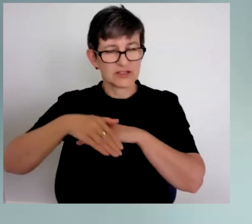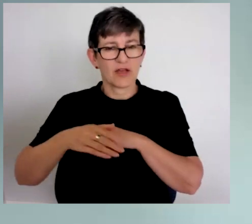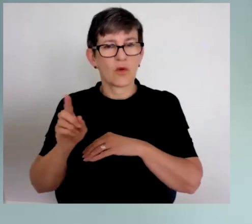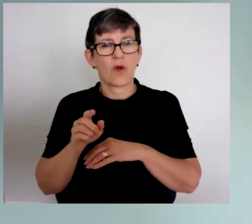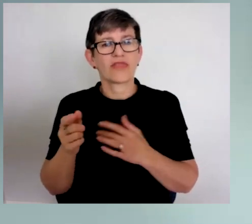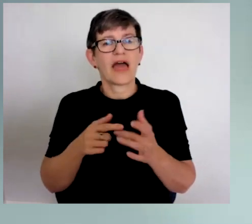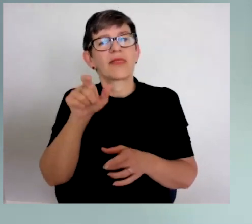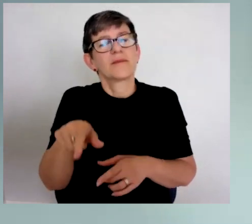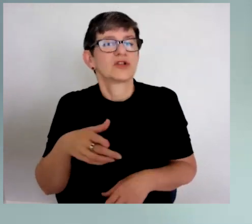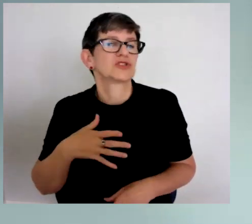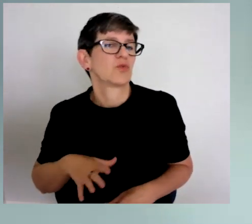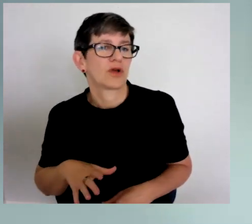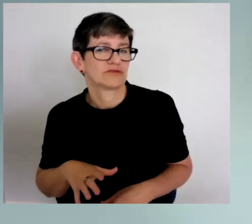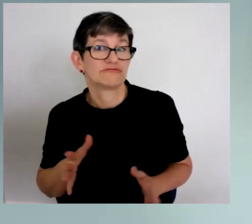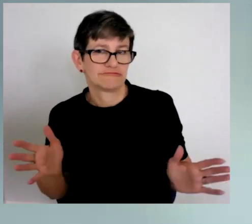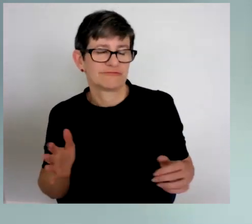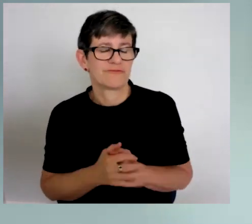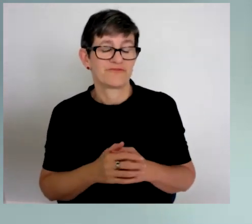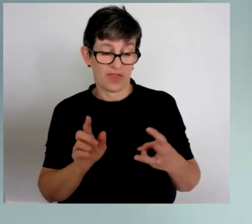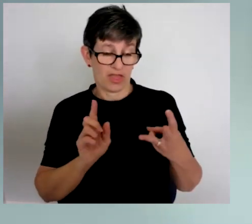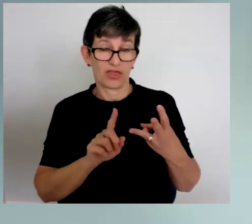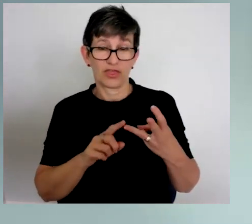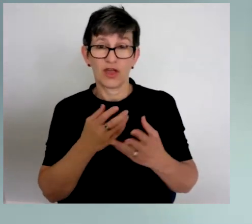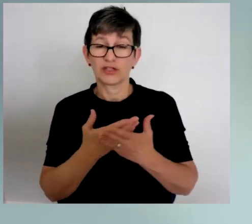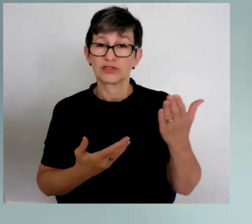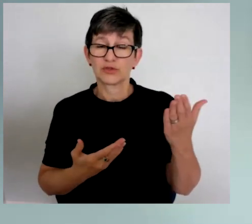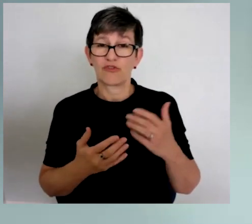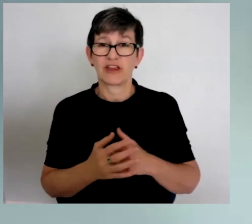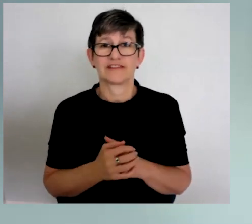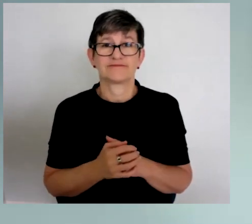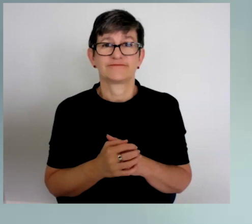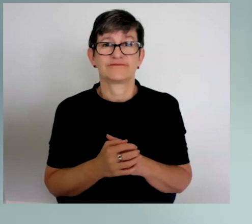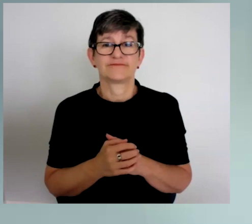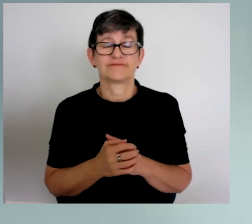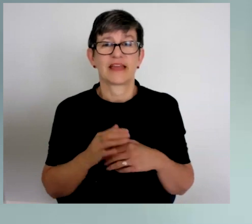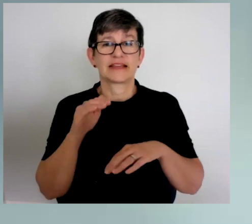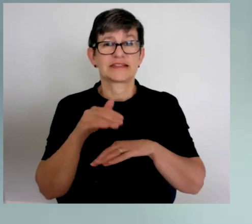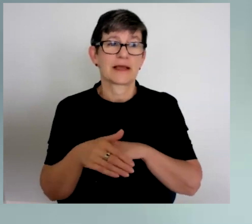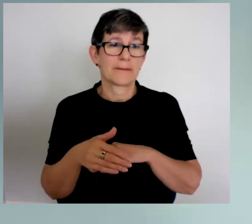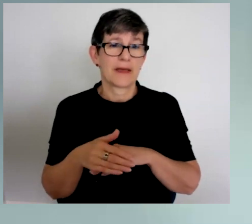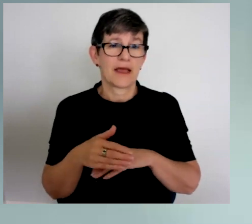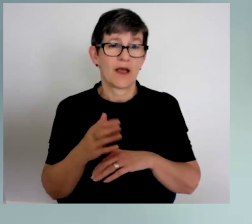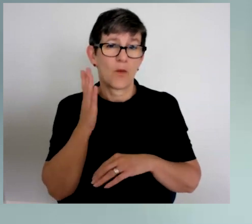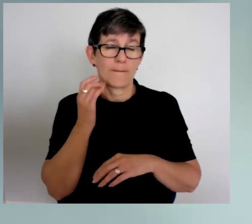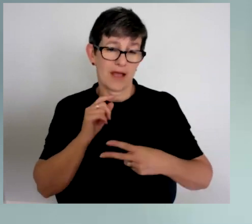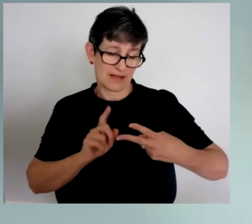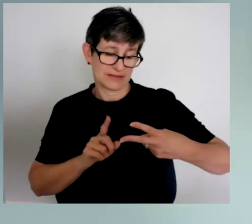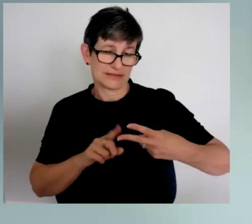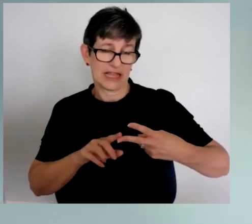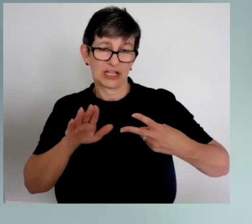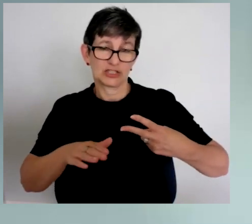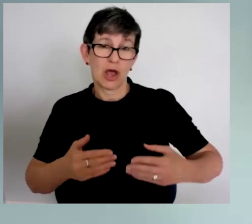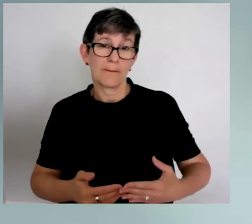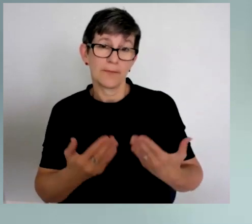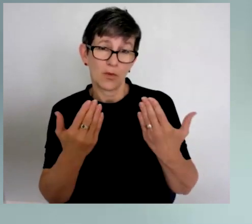The third story I want to tell you is about when my second child was born.